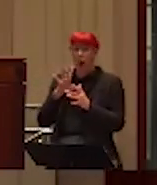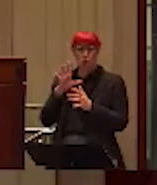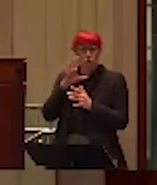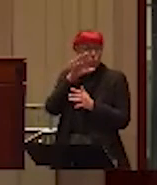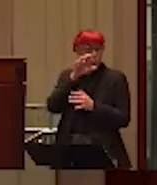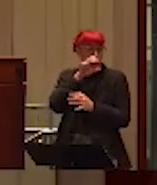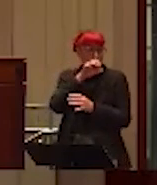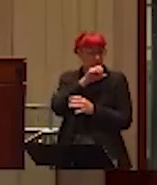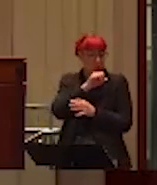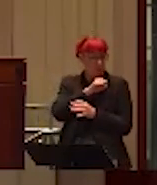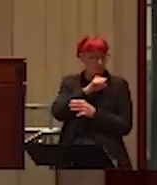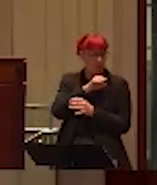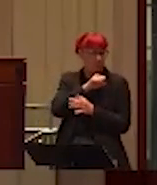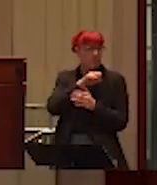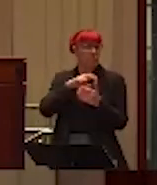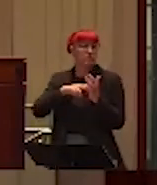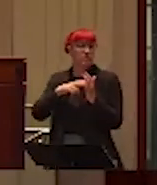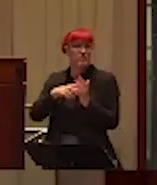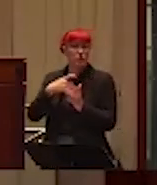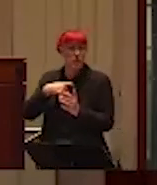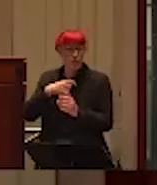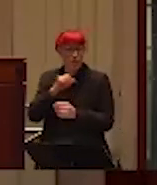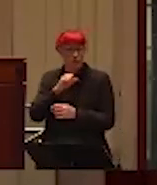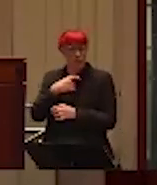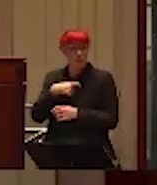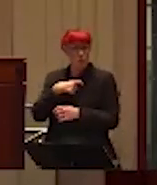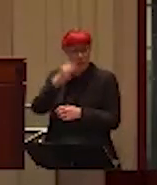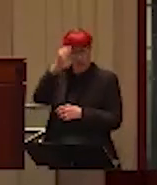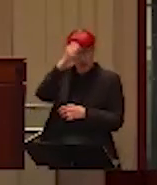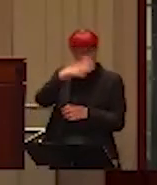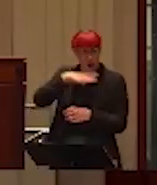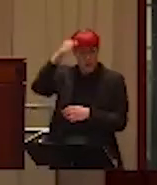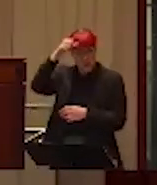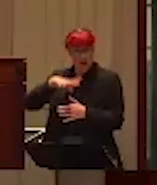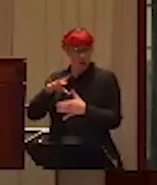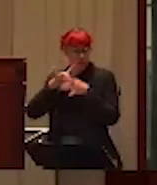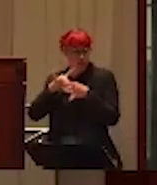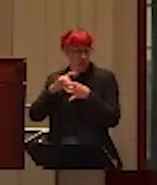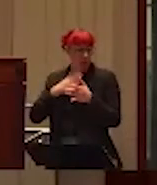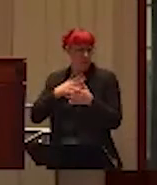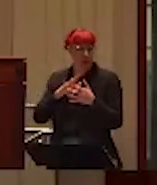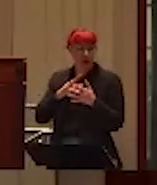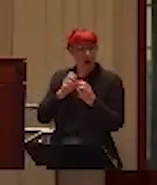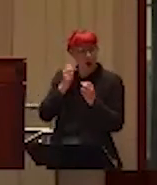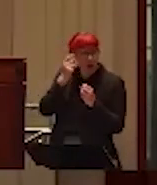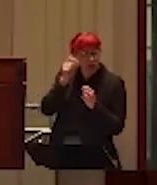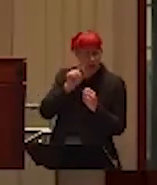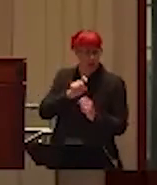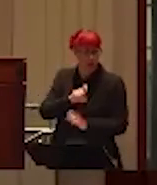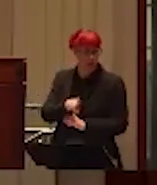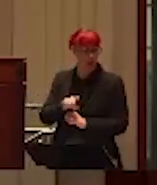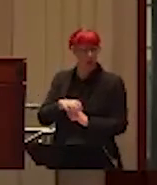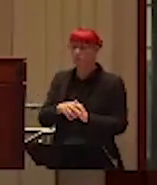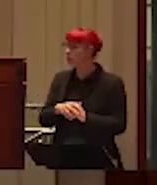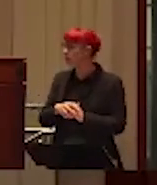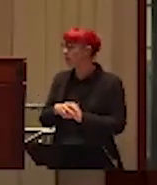gender and same-sex and partner violence. That's how I'm interpreting the question. But the question is asked is,